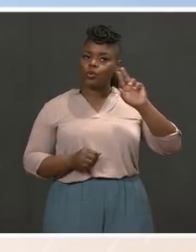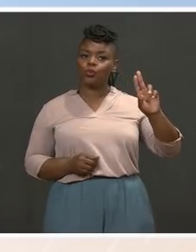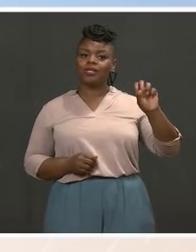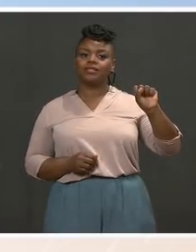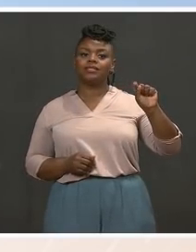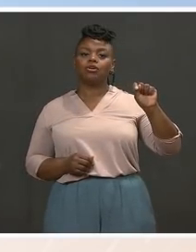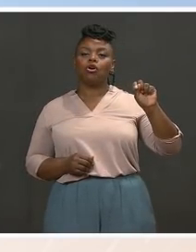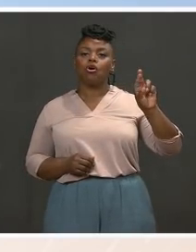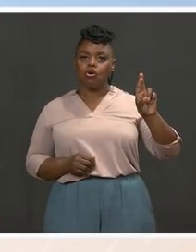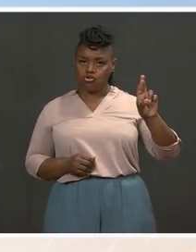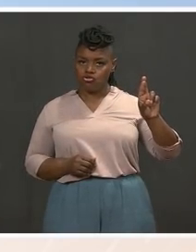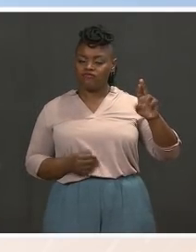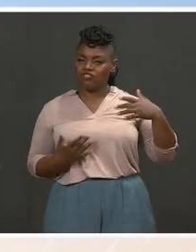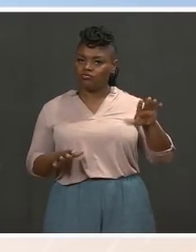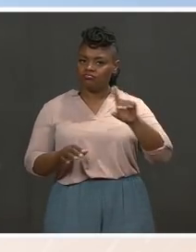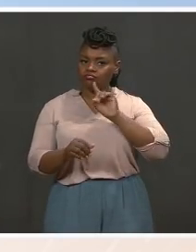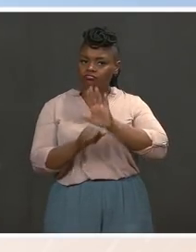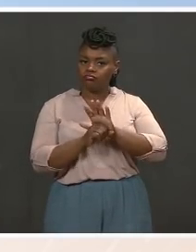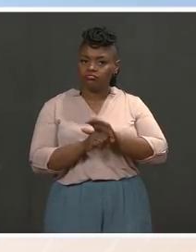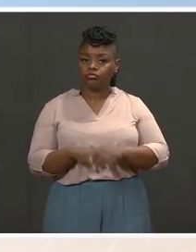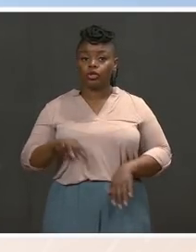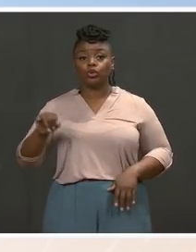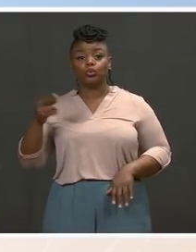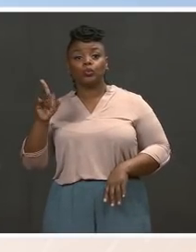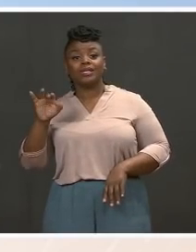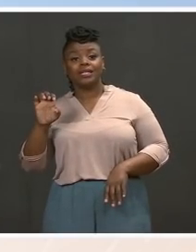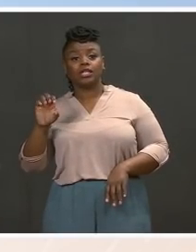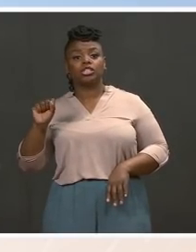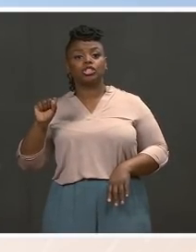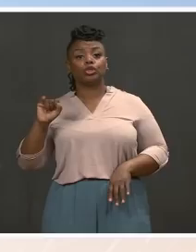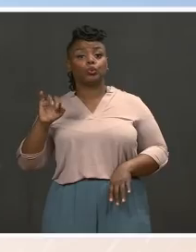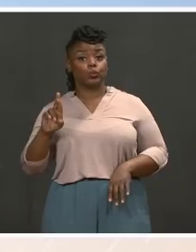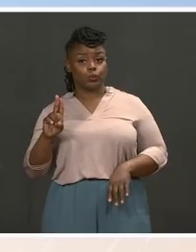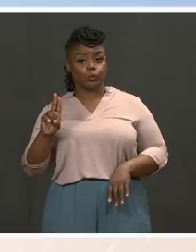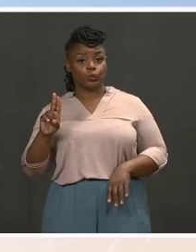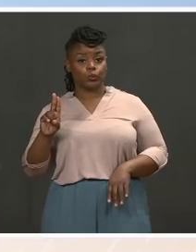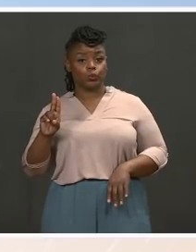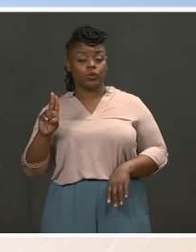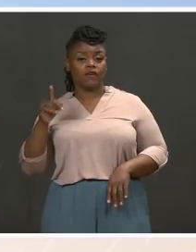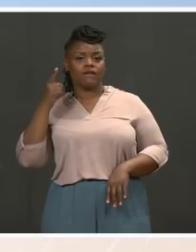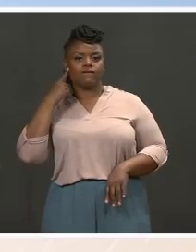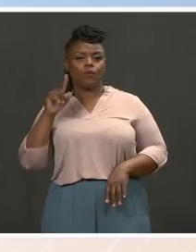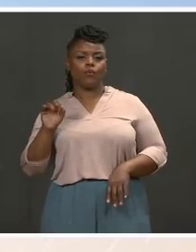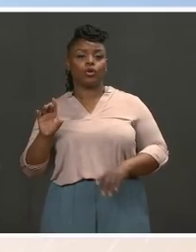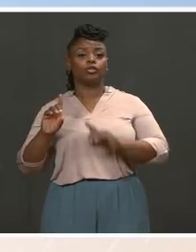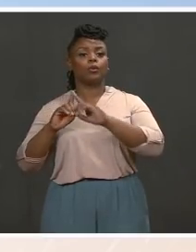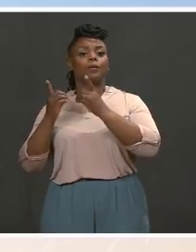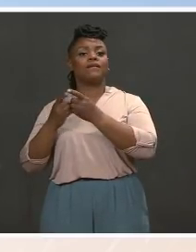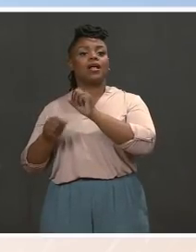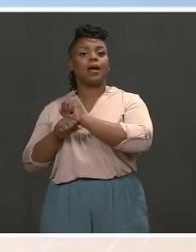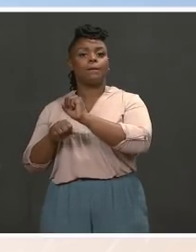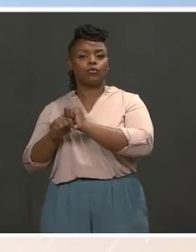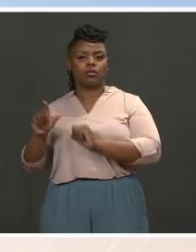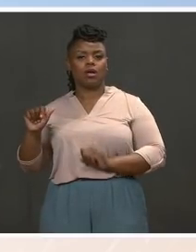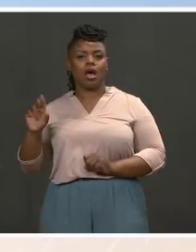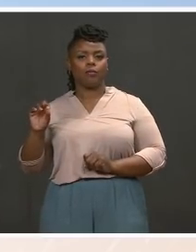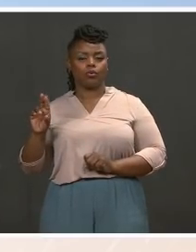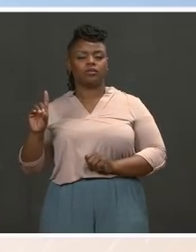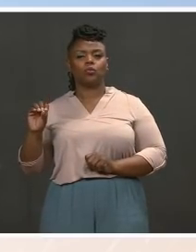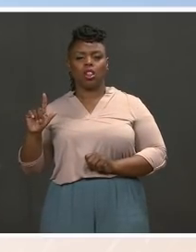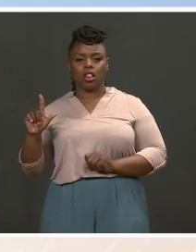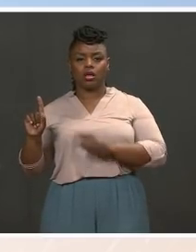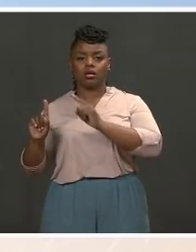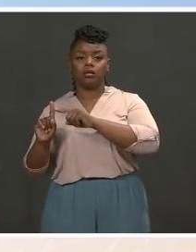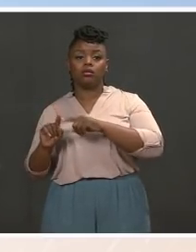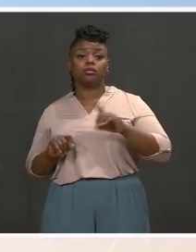at the Department of Labor. Kiran Ahuja, I'm going to butcher that name, and I apologize to Kiran at OPM. Todd Kim, the Assistant